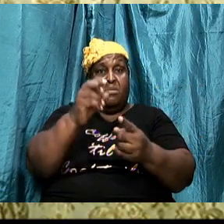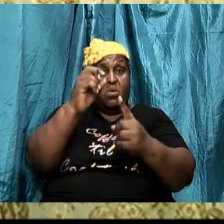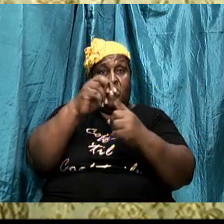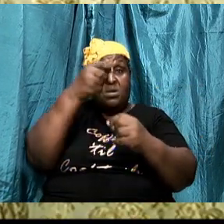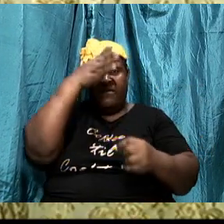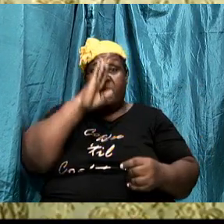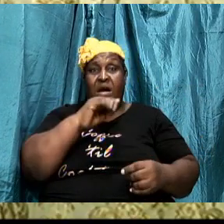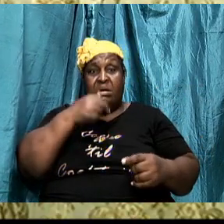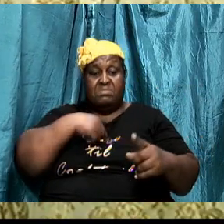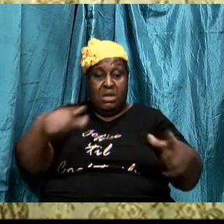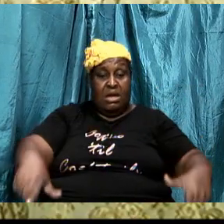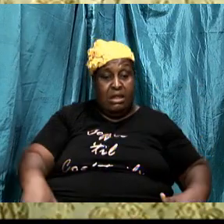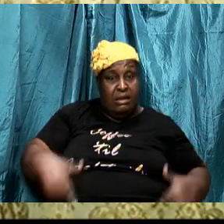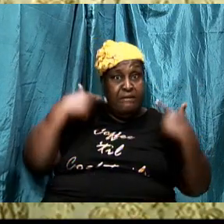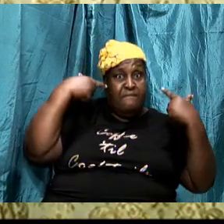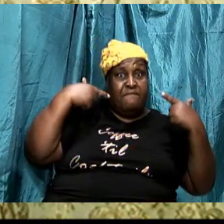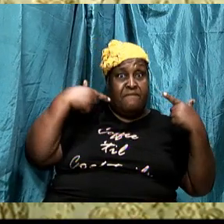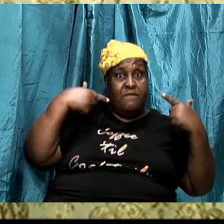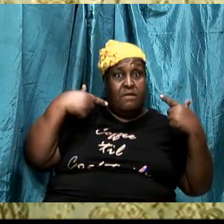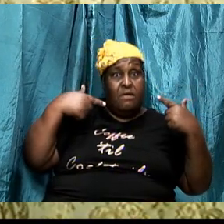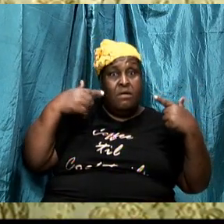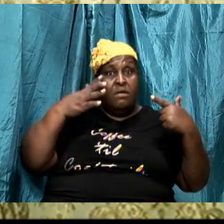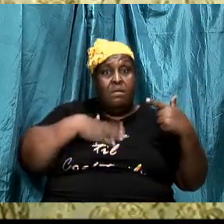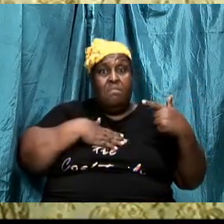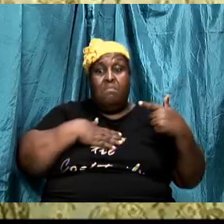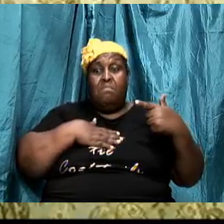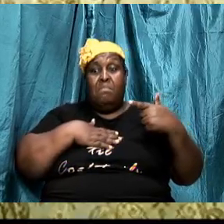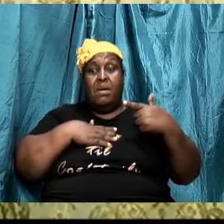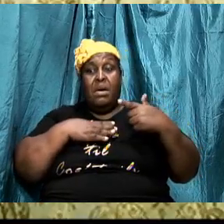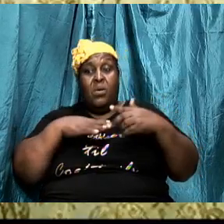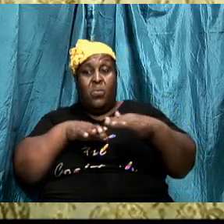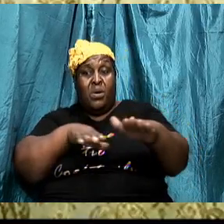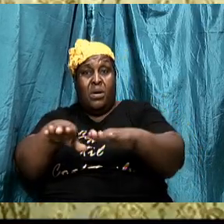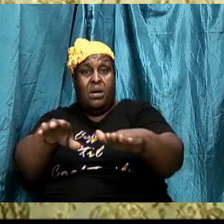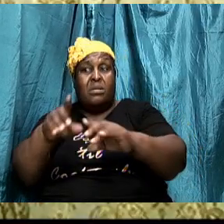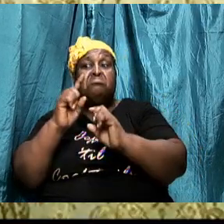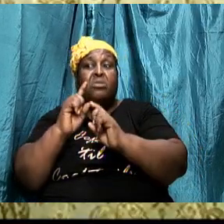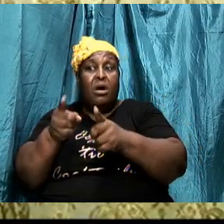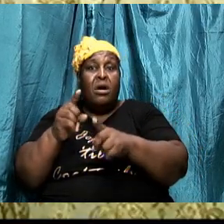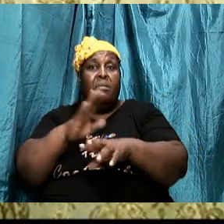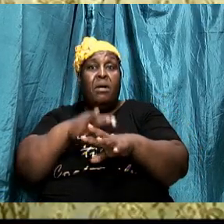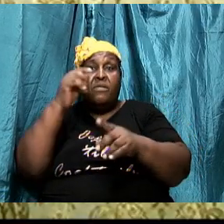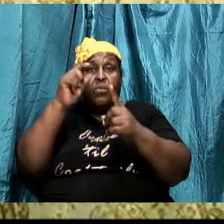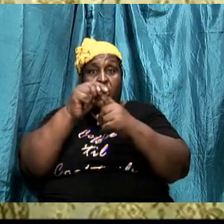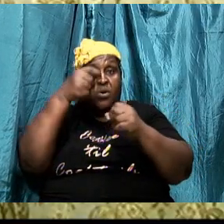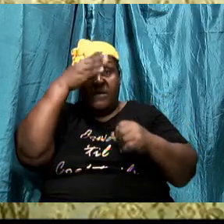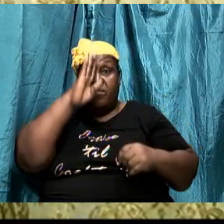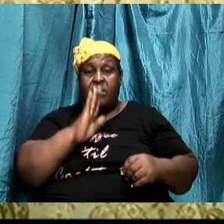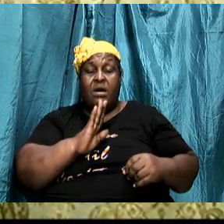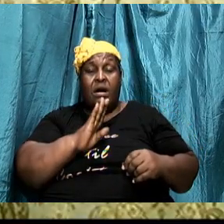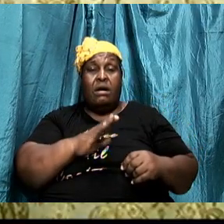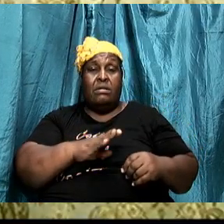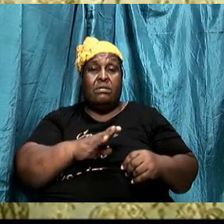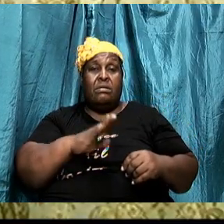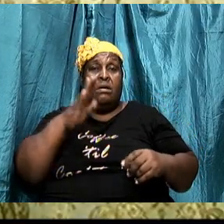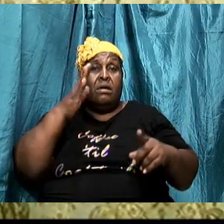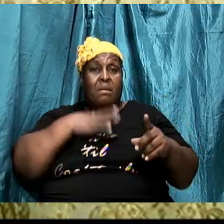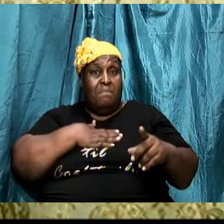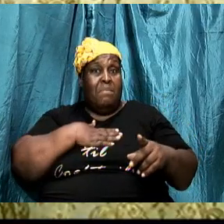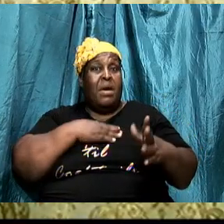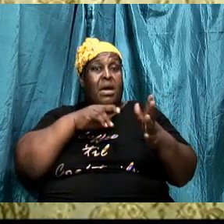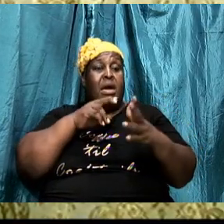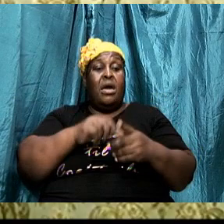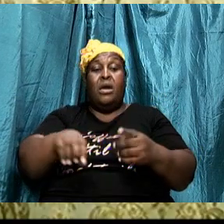hallelujah by this I live my steps is ordered by the word of the Lord my steps is ordered by